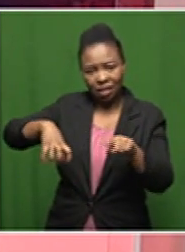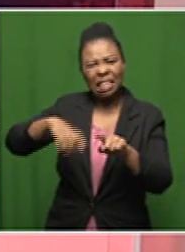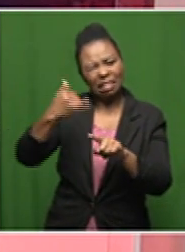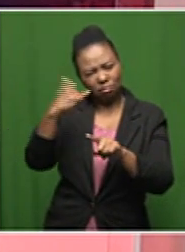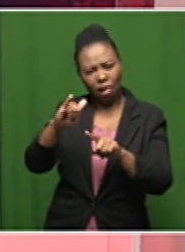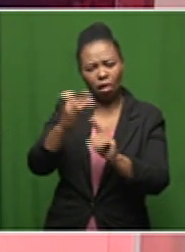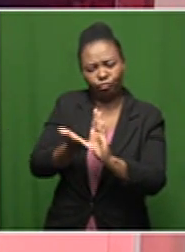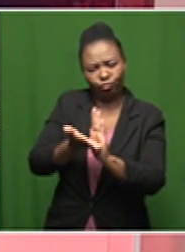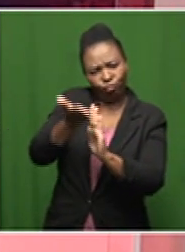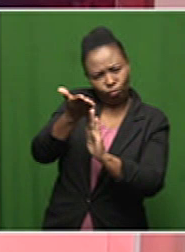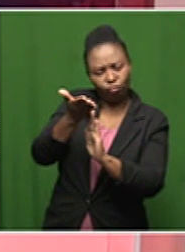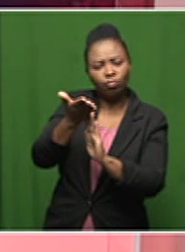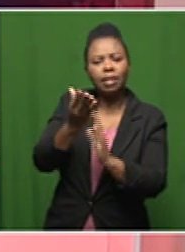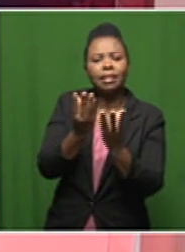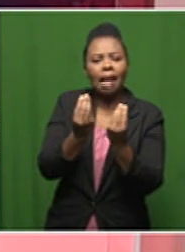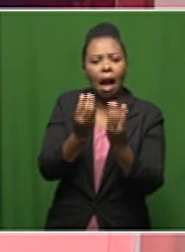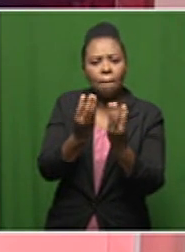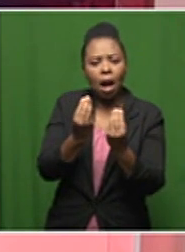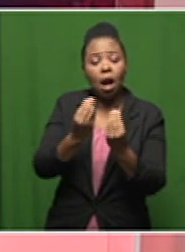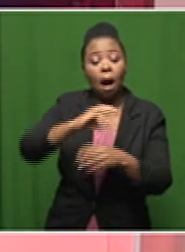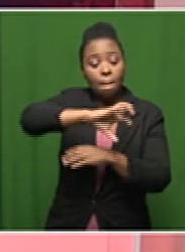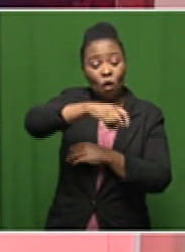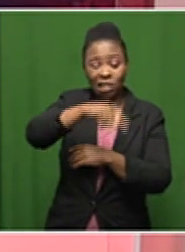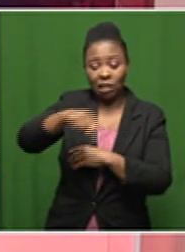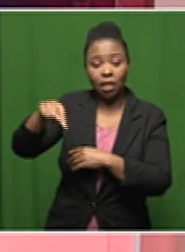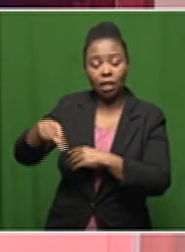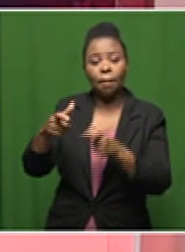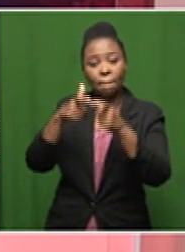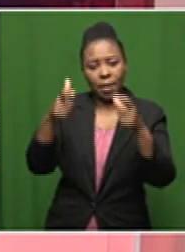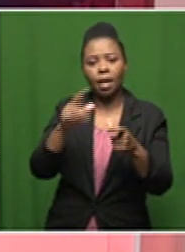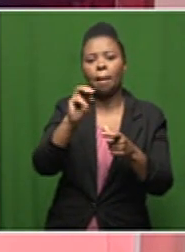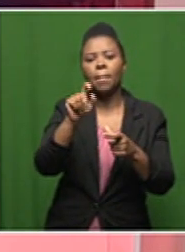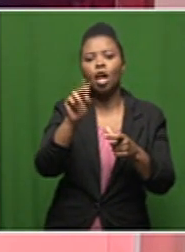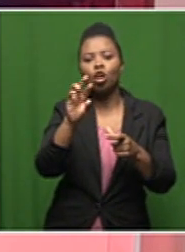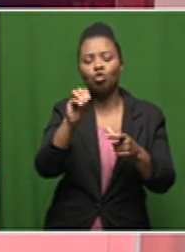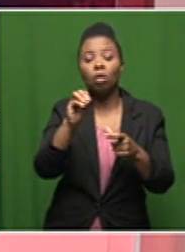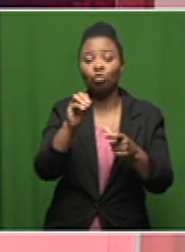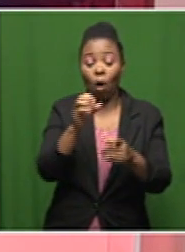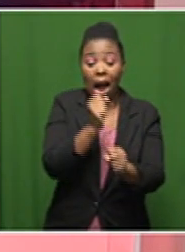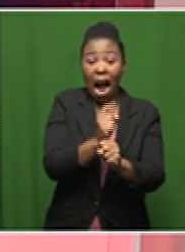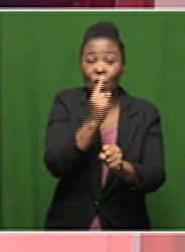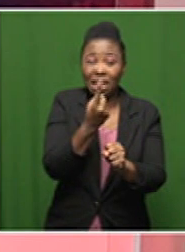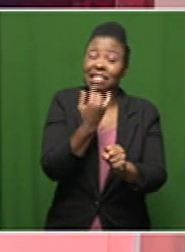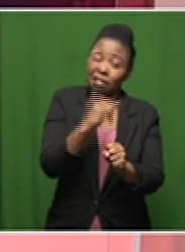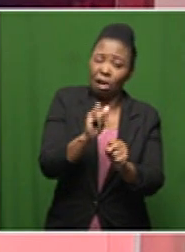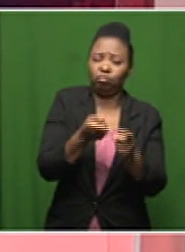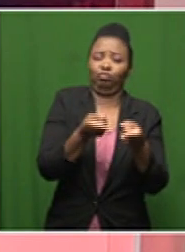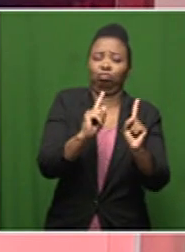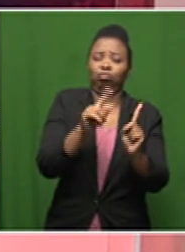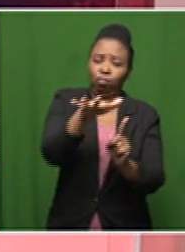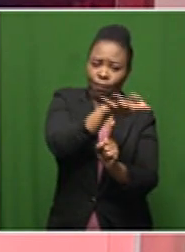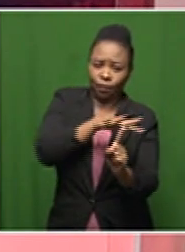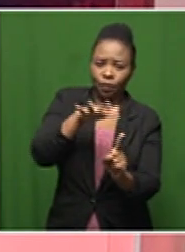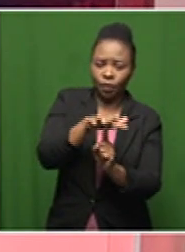of infections and these are provinces with big metros holding is still the epicenter of this pandemic and experts say